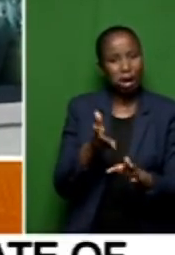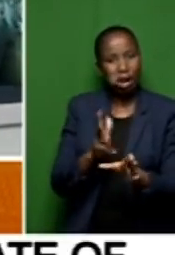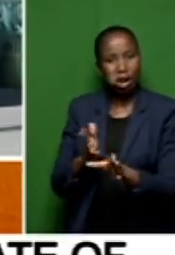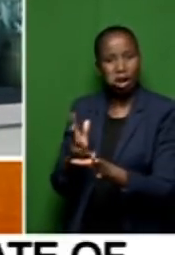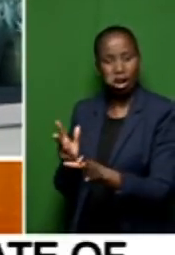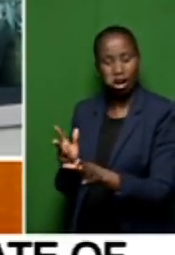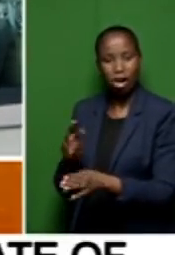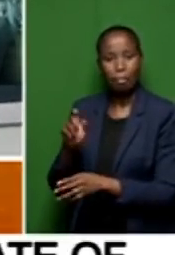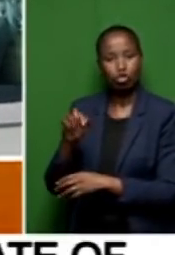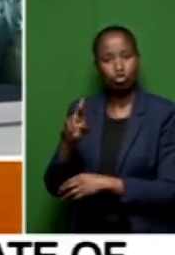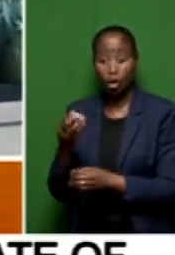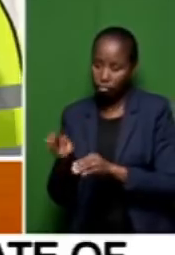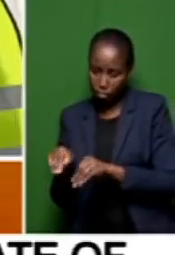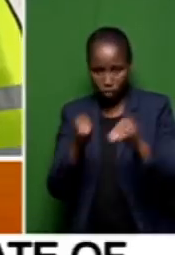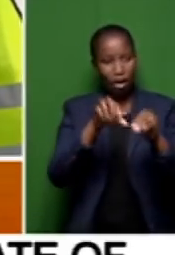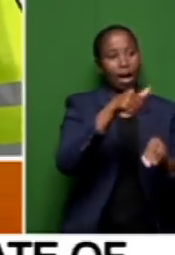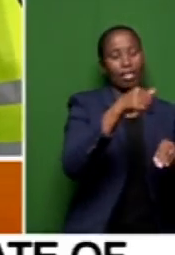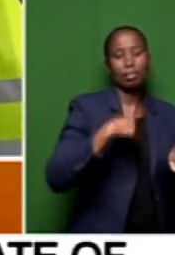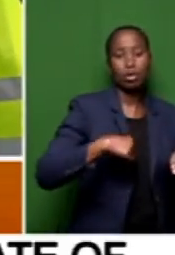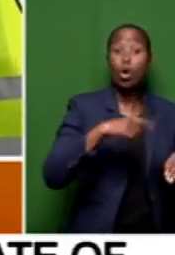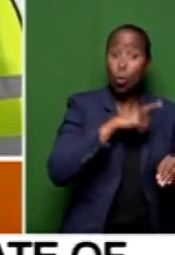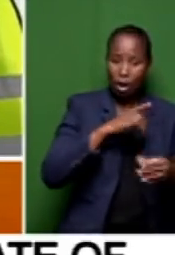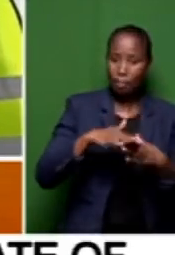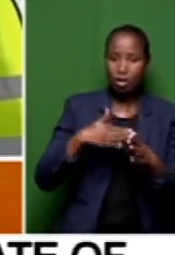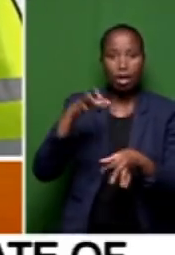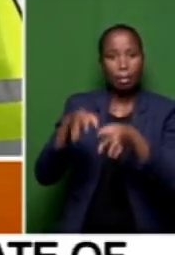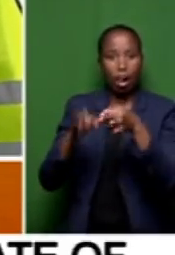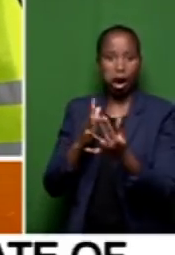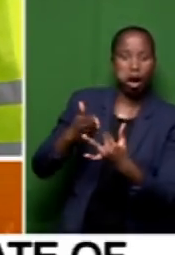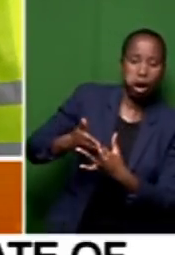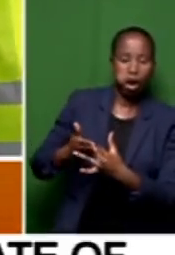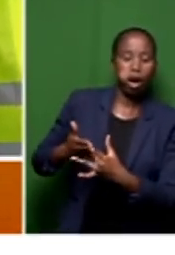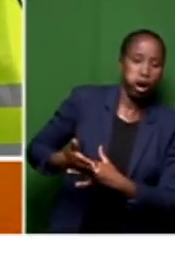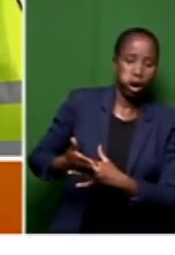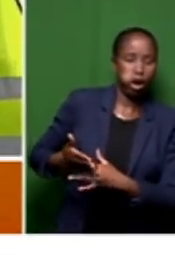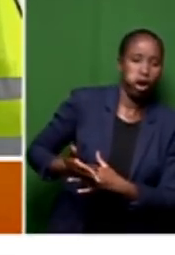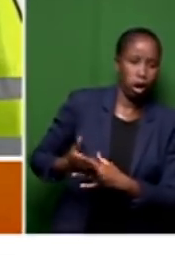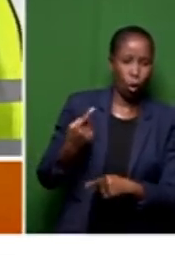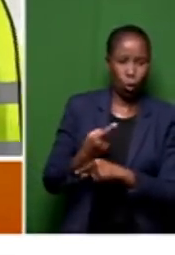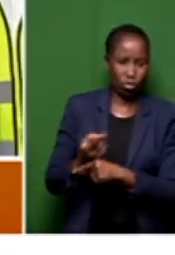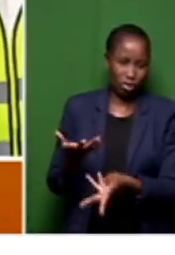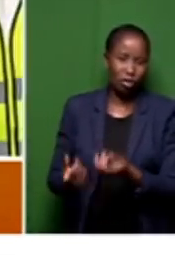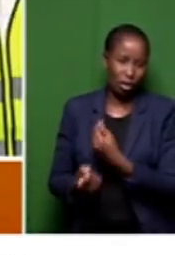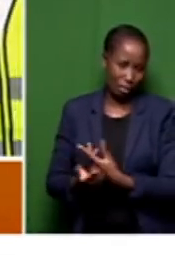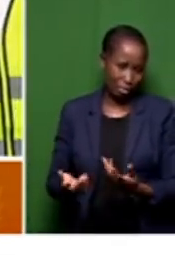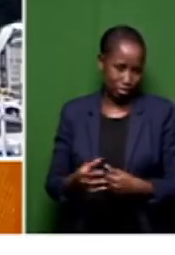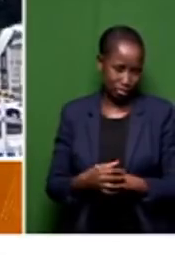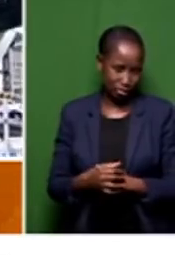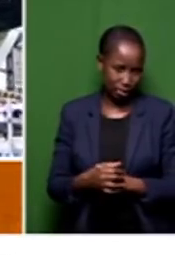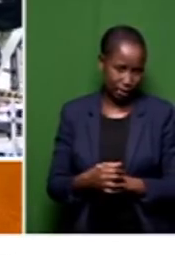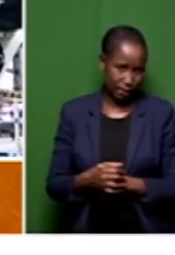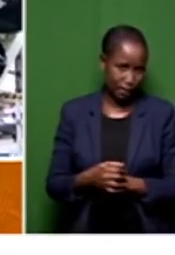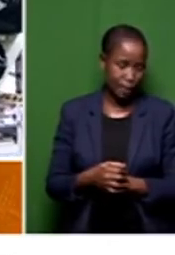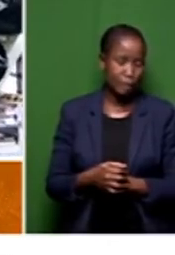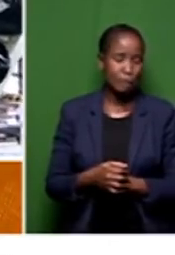and they've gone to other municipalities because of political interference and pressure that we have in the metro. So, and